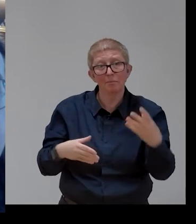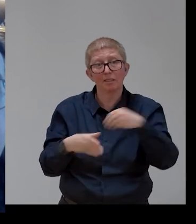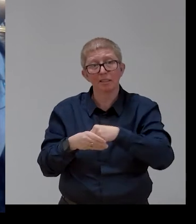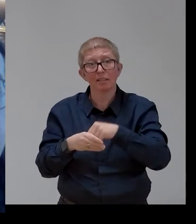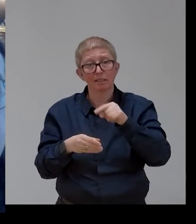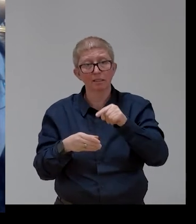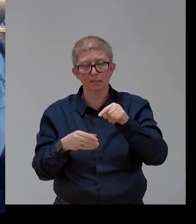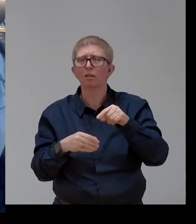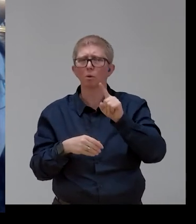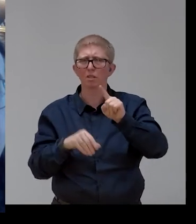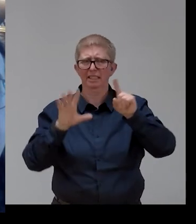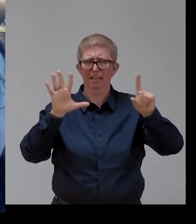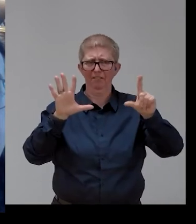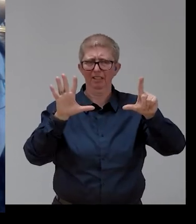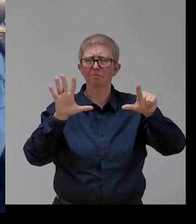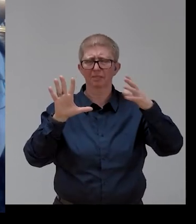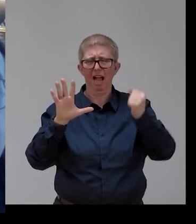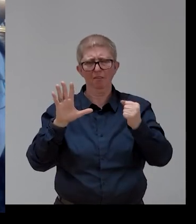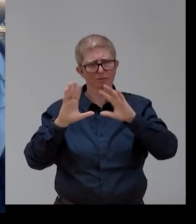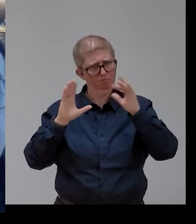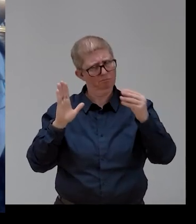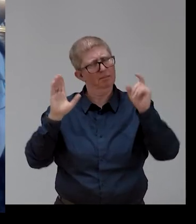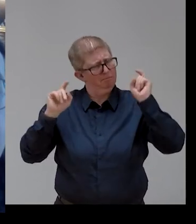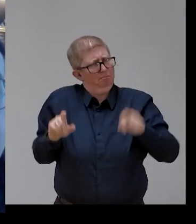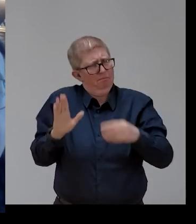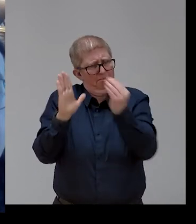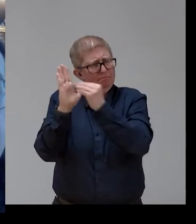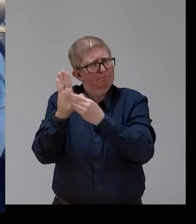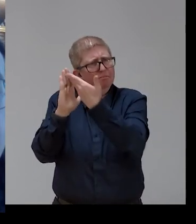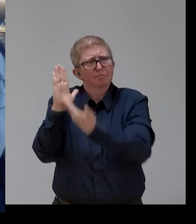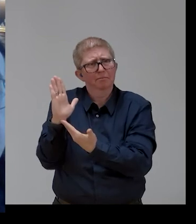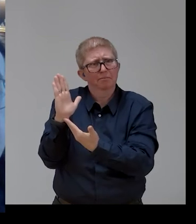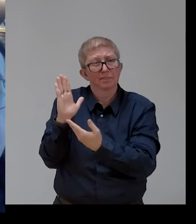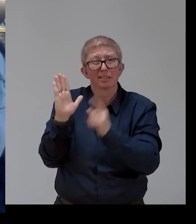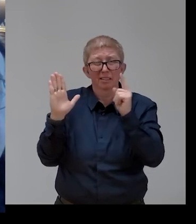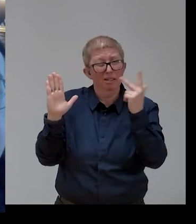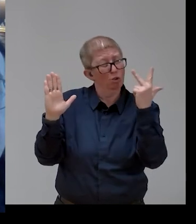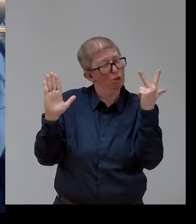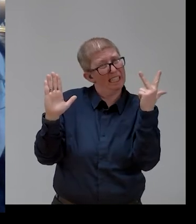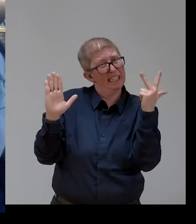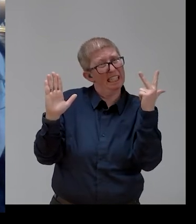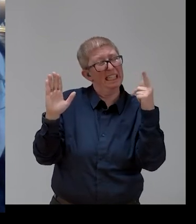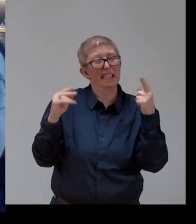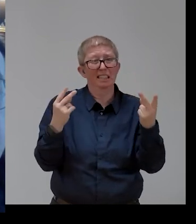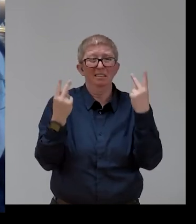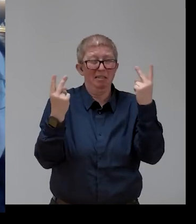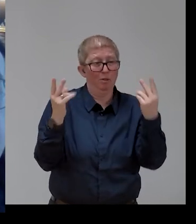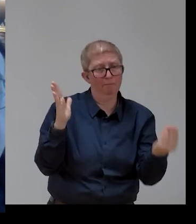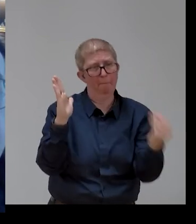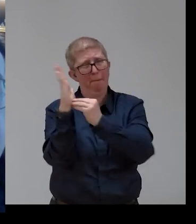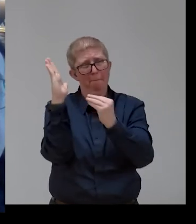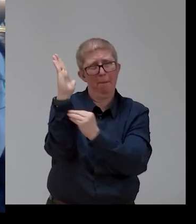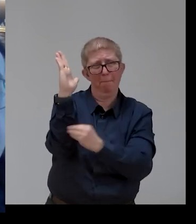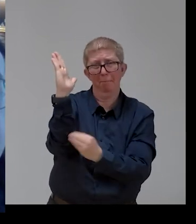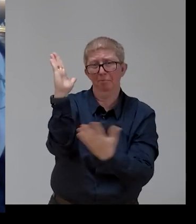only for remember you, the three categories of the Pillar is equal opportunities and